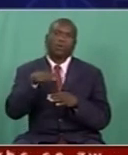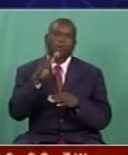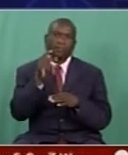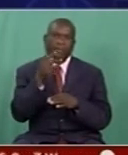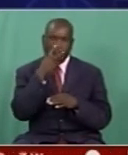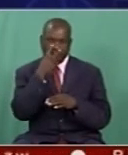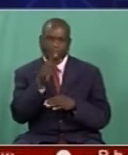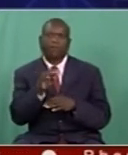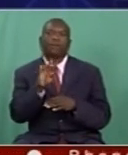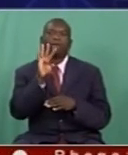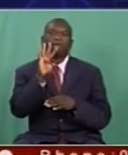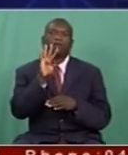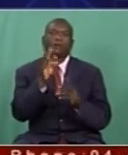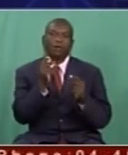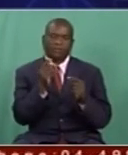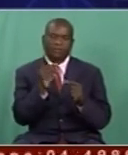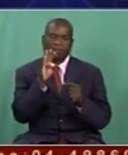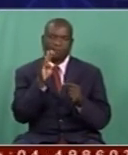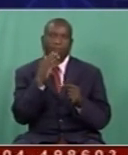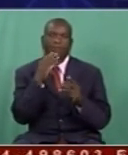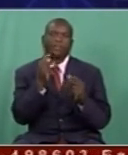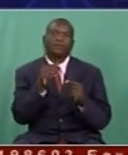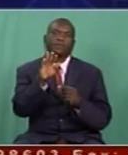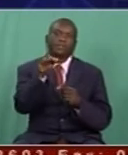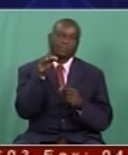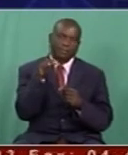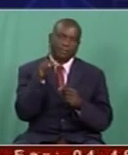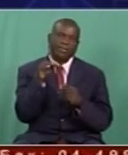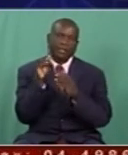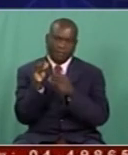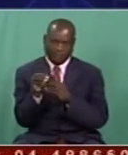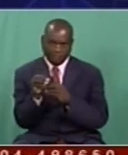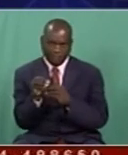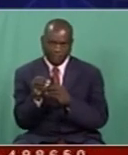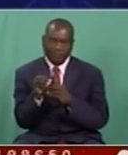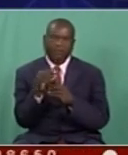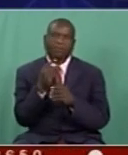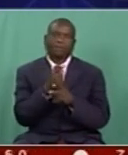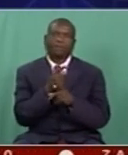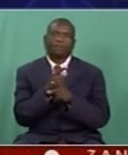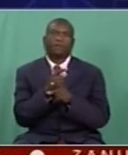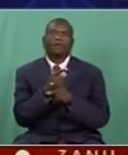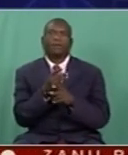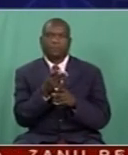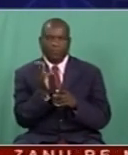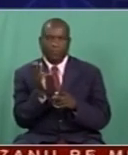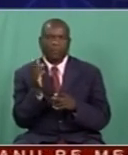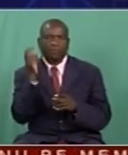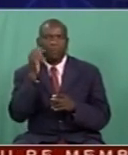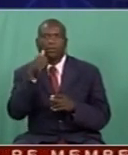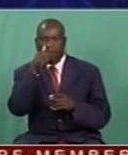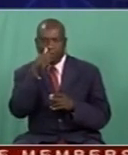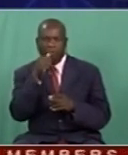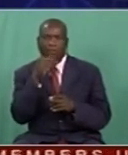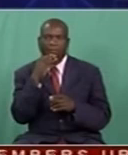four radio stations. We have Radio Zimbabwe. Radio Zimbabwe has got the biggest national footprint countrywide. It actually has more than